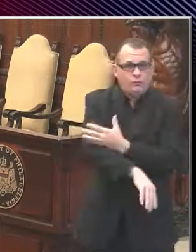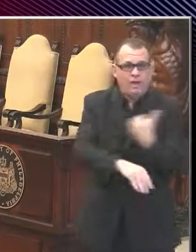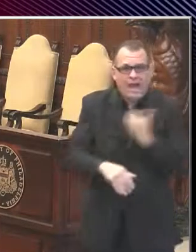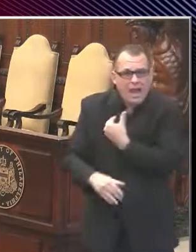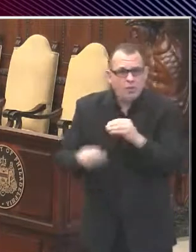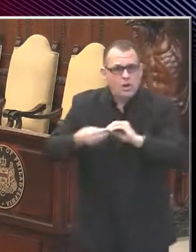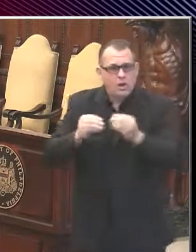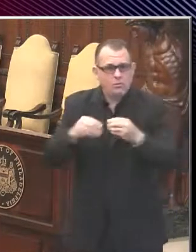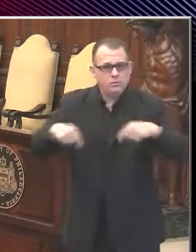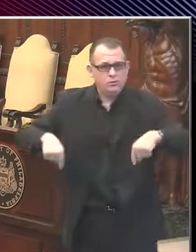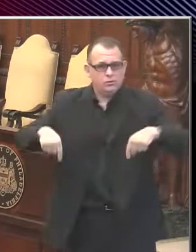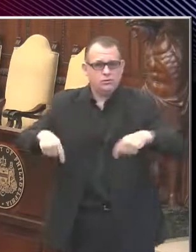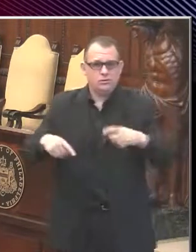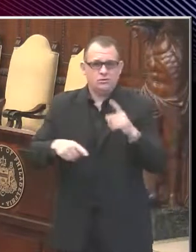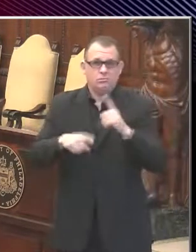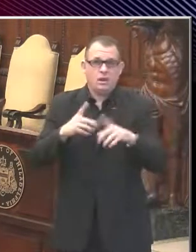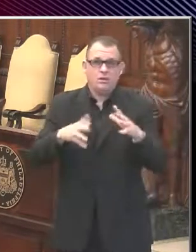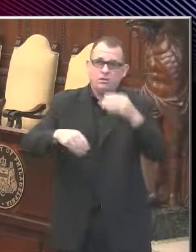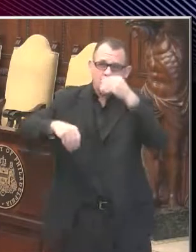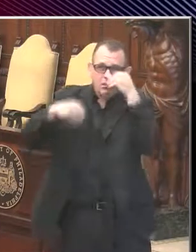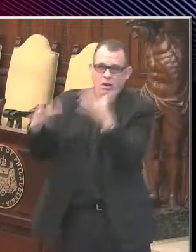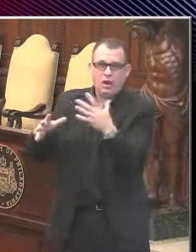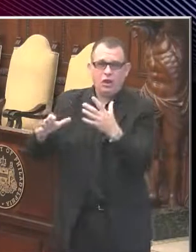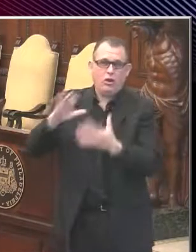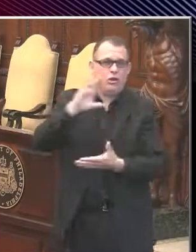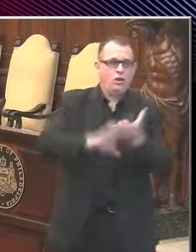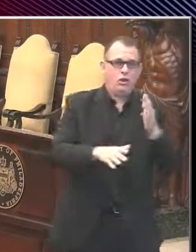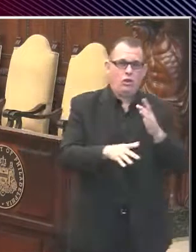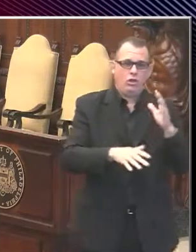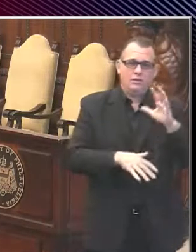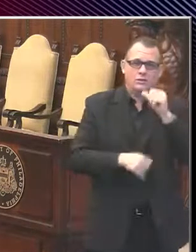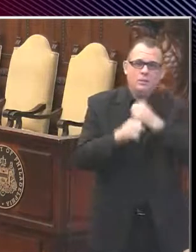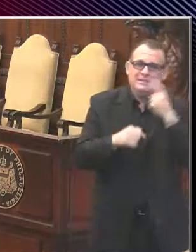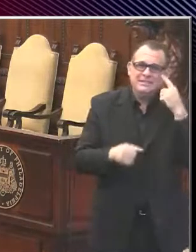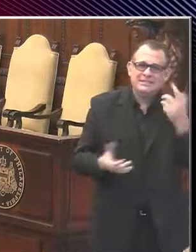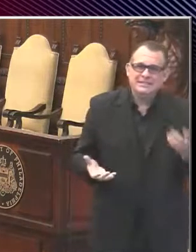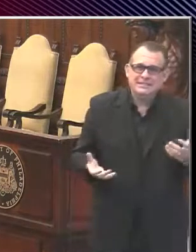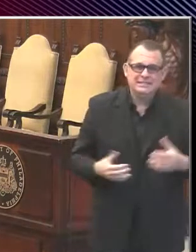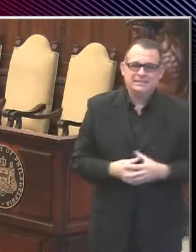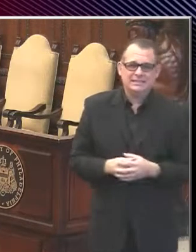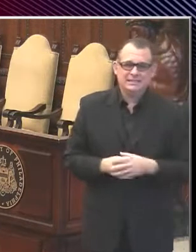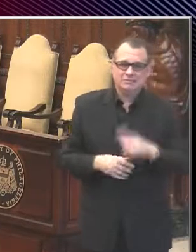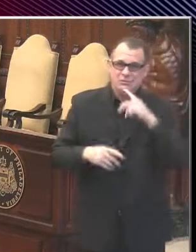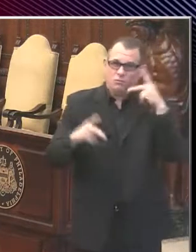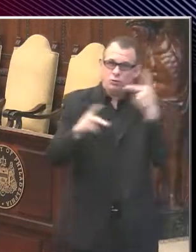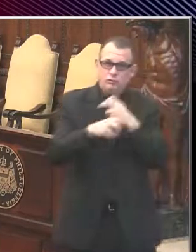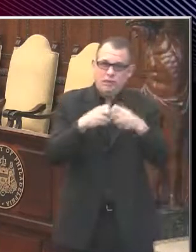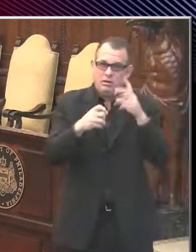a sense in hurtling into a health problem that's going to set us back even further?